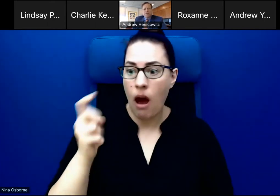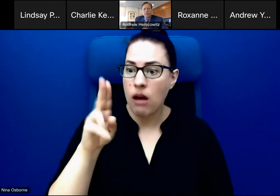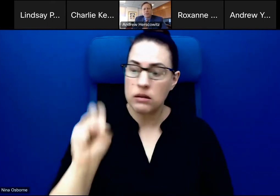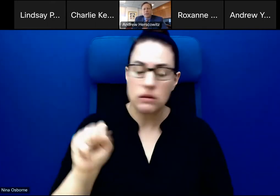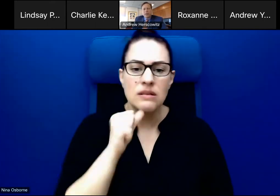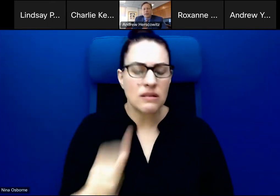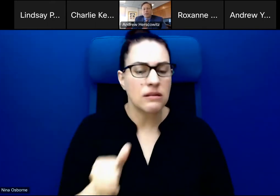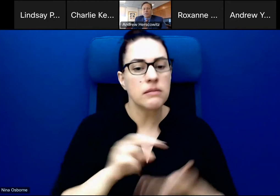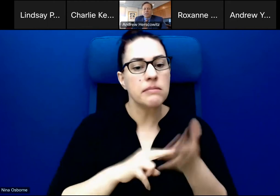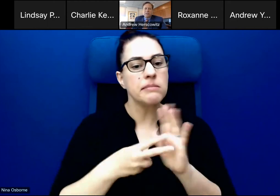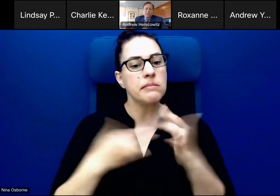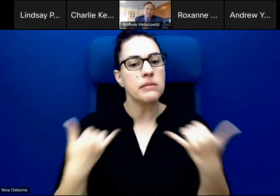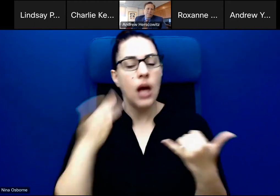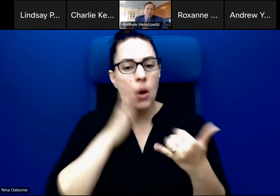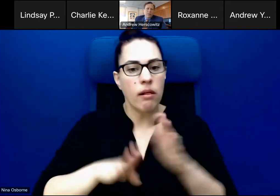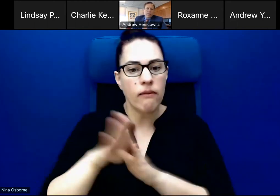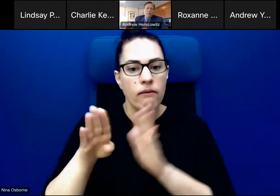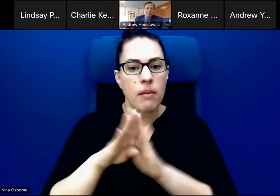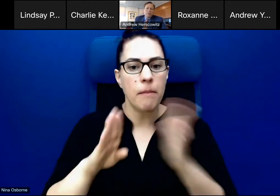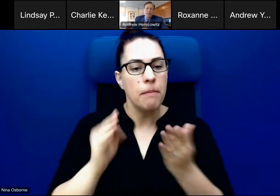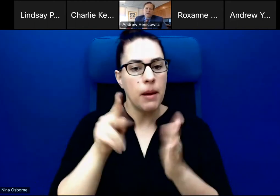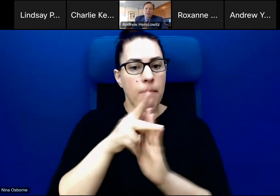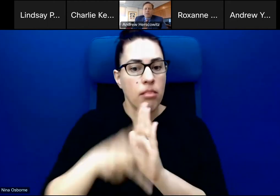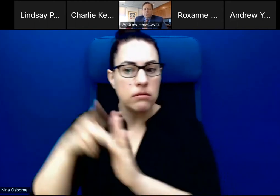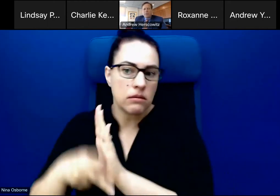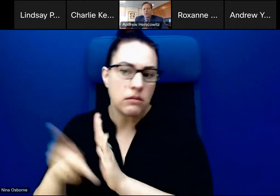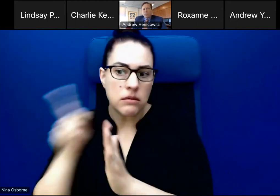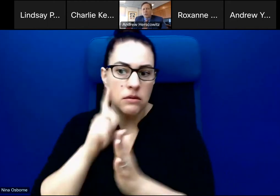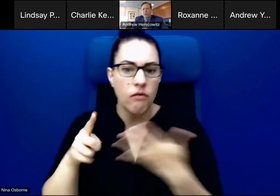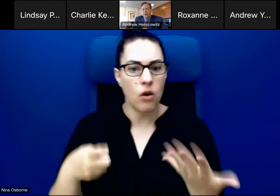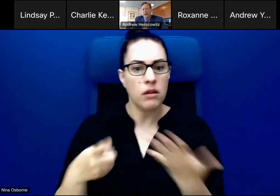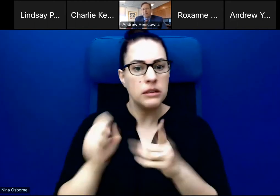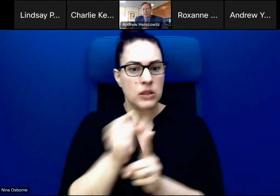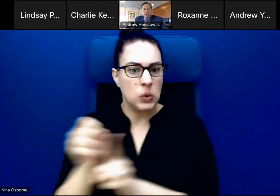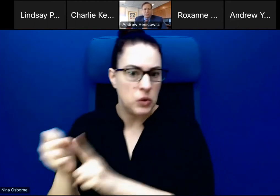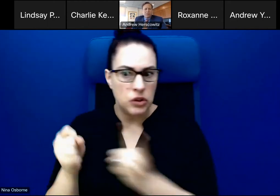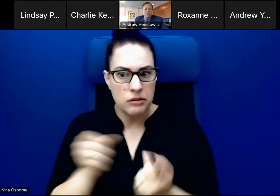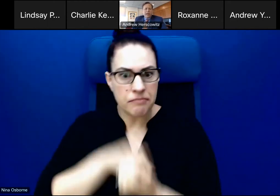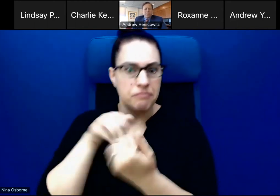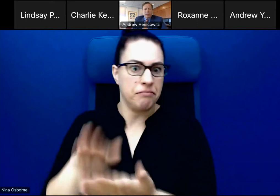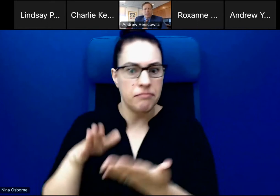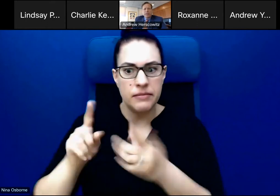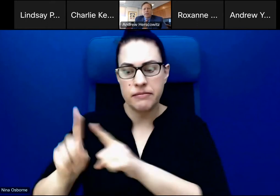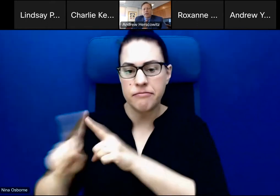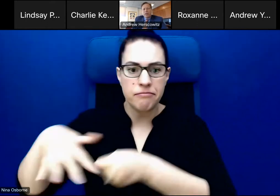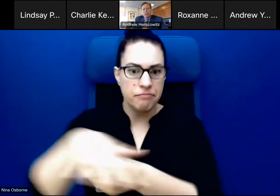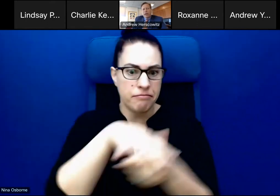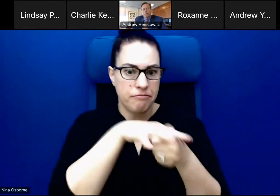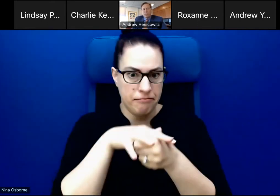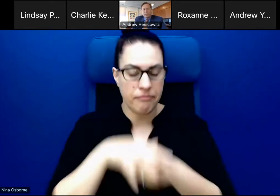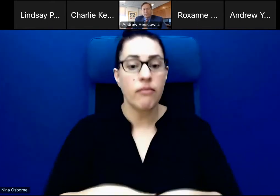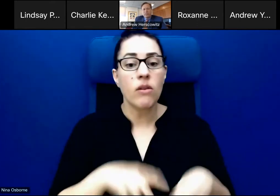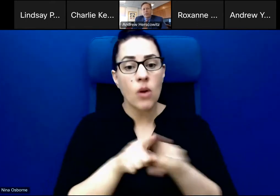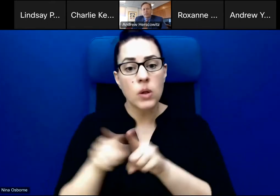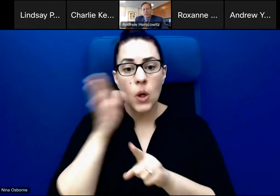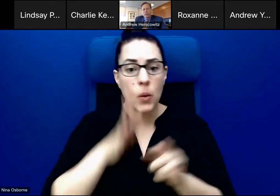policy in the first instance. And one of the ways that we do that is trying to build local capacity in the countries where we operate. It also has